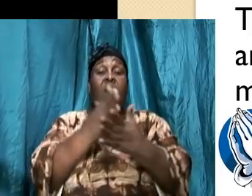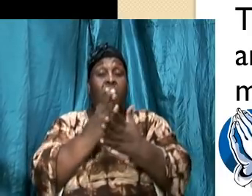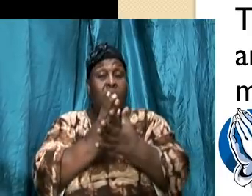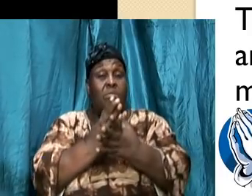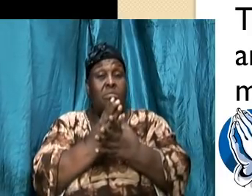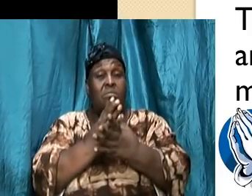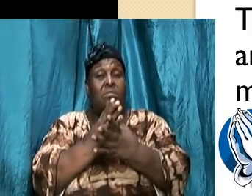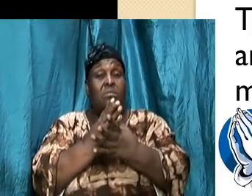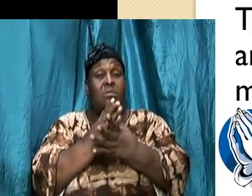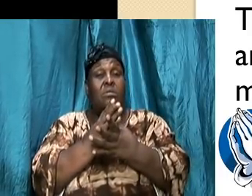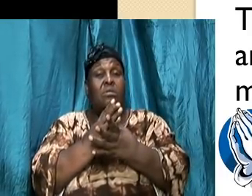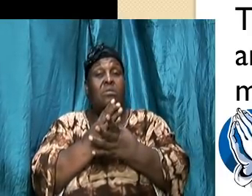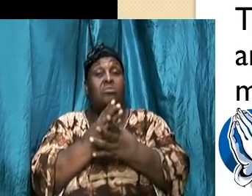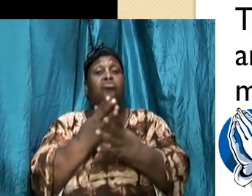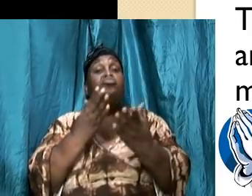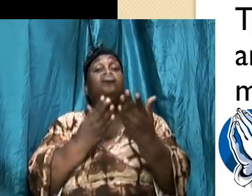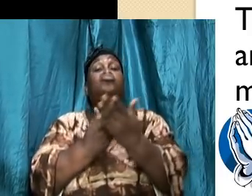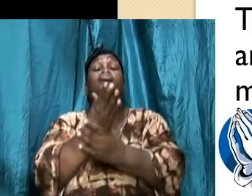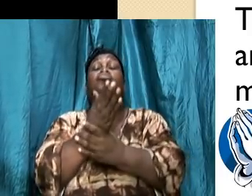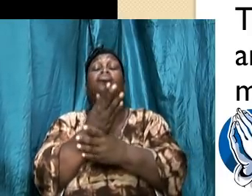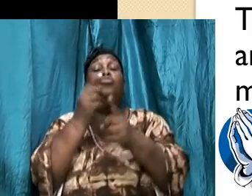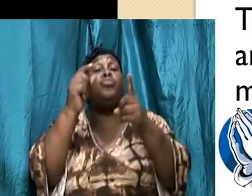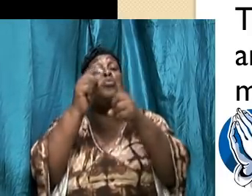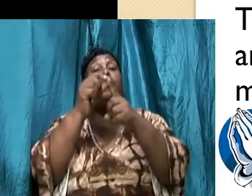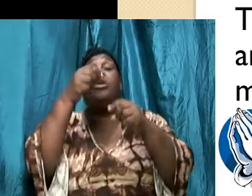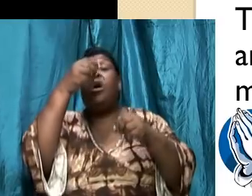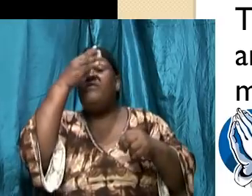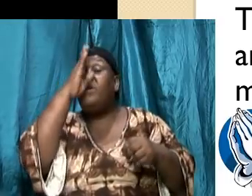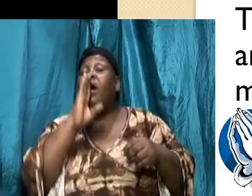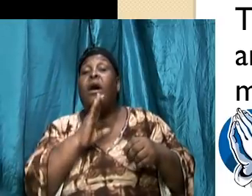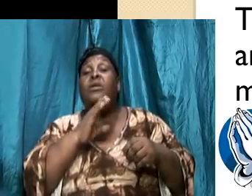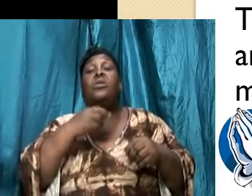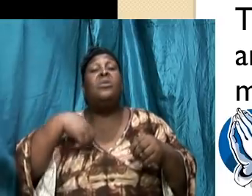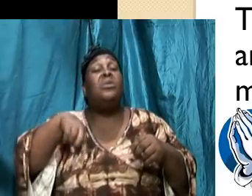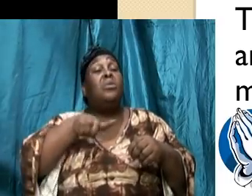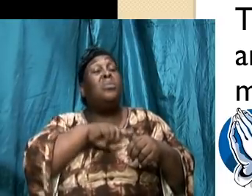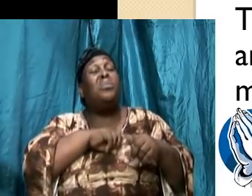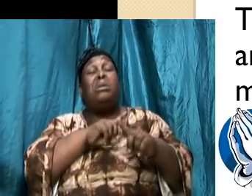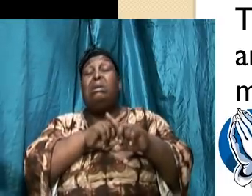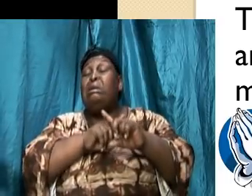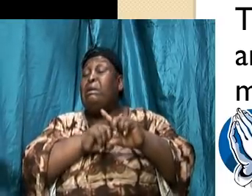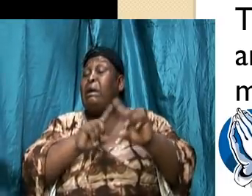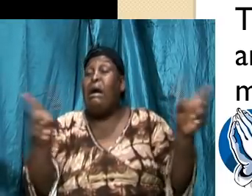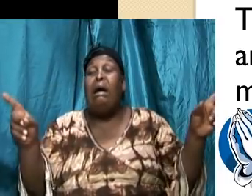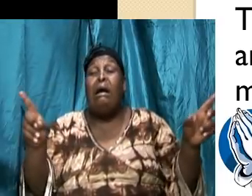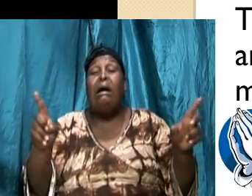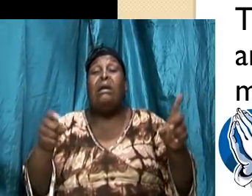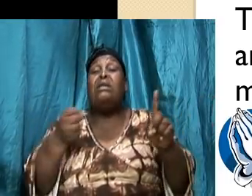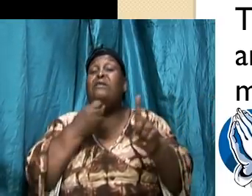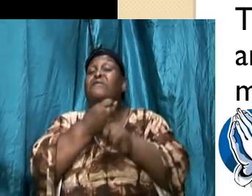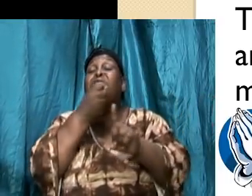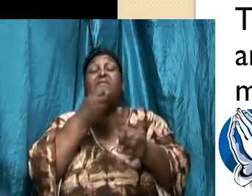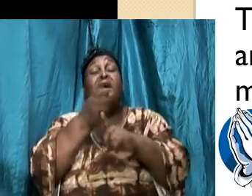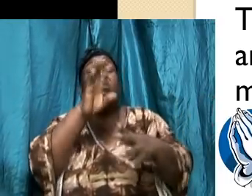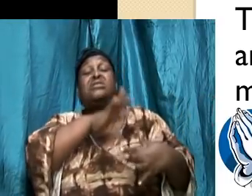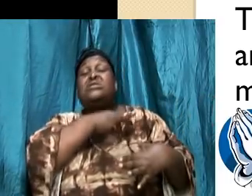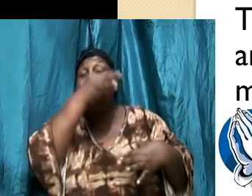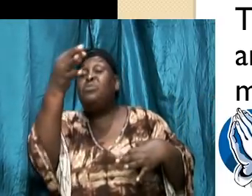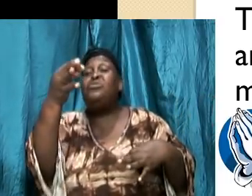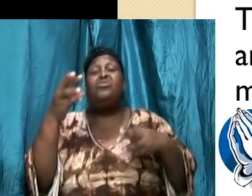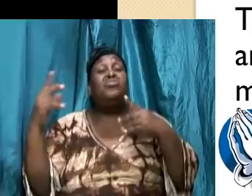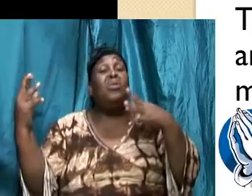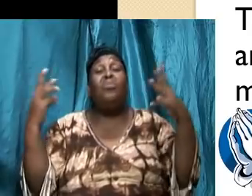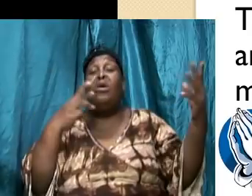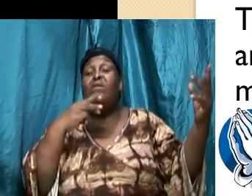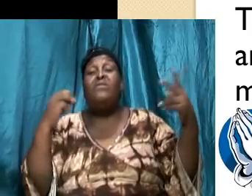power will power cannot do this we can't fight spiritual warfare with fleshy